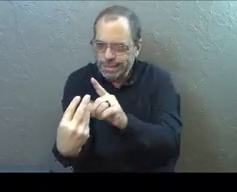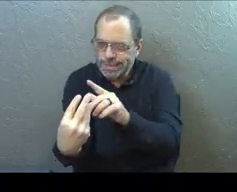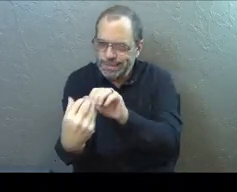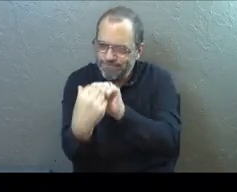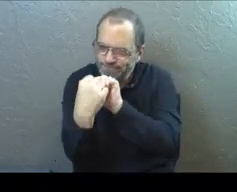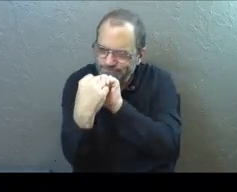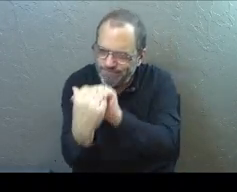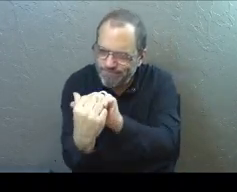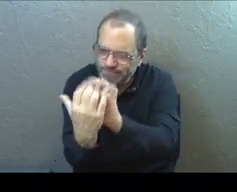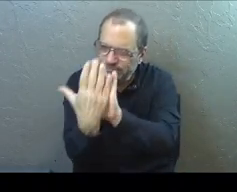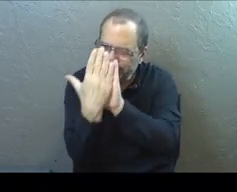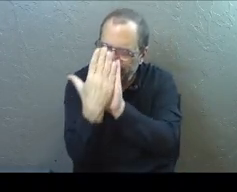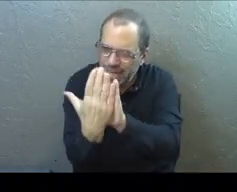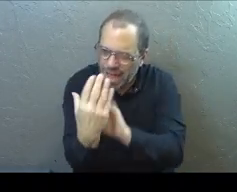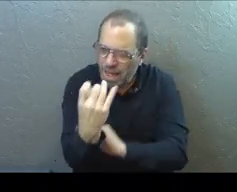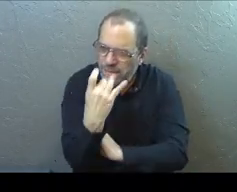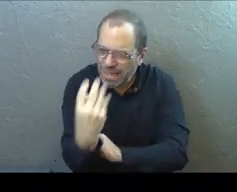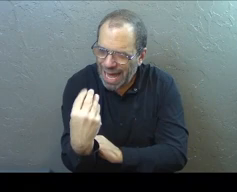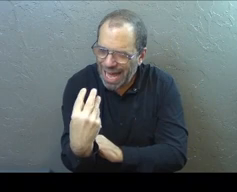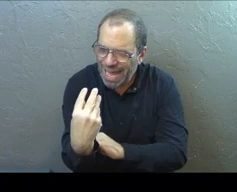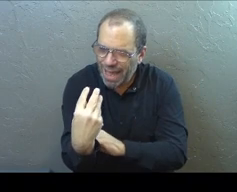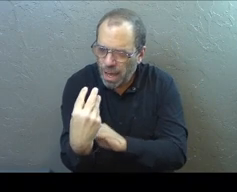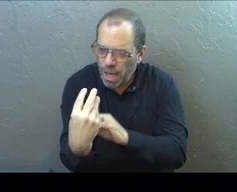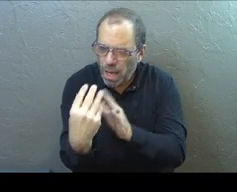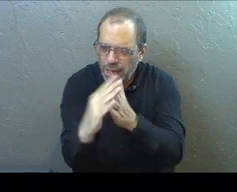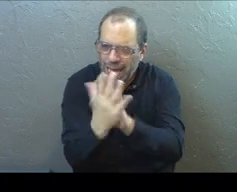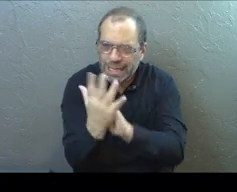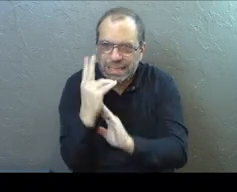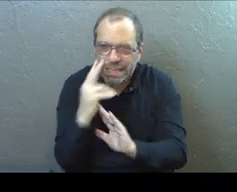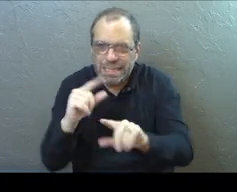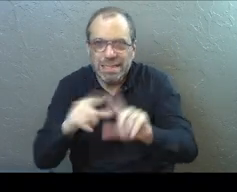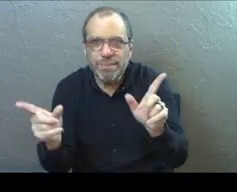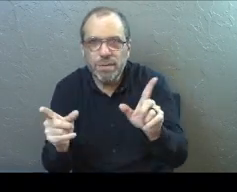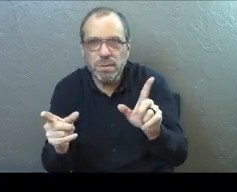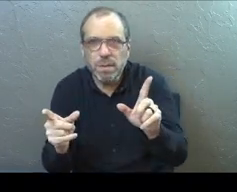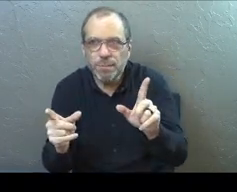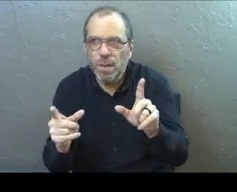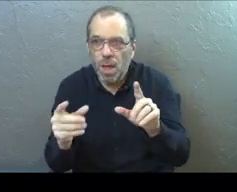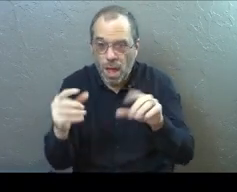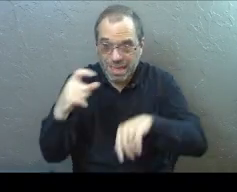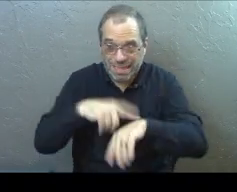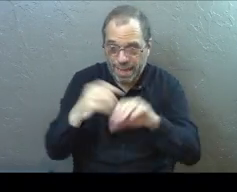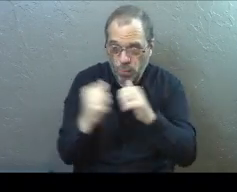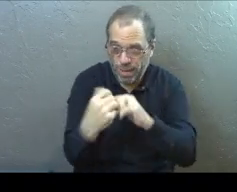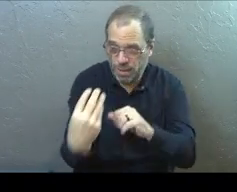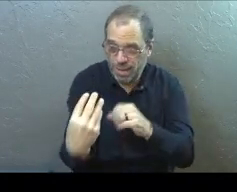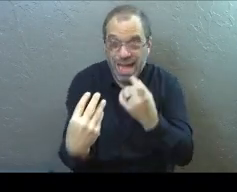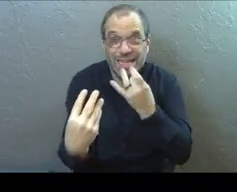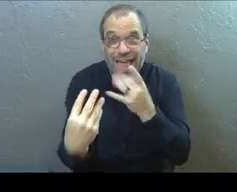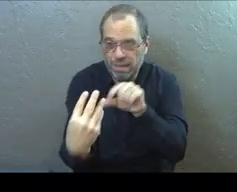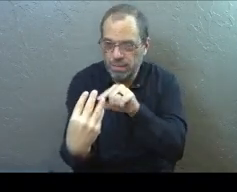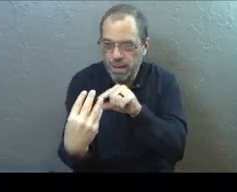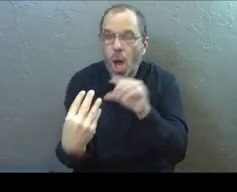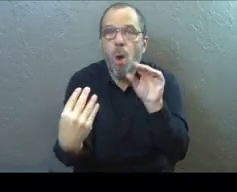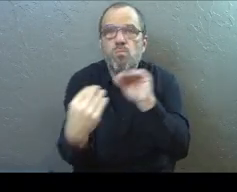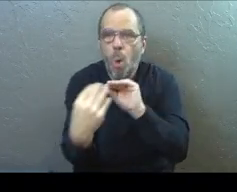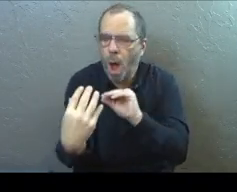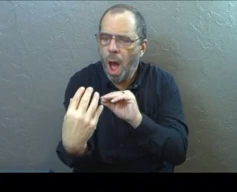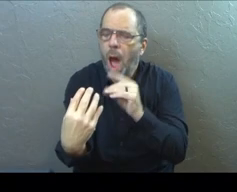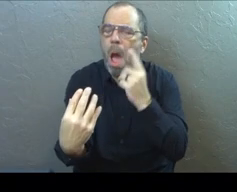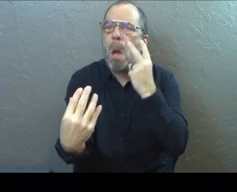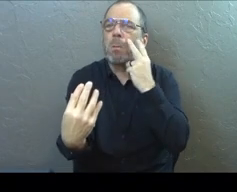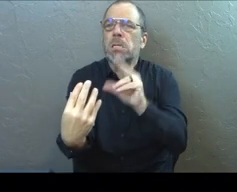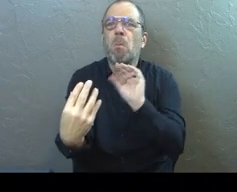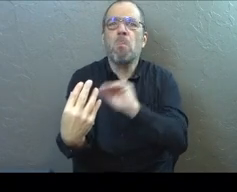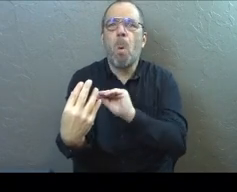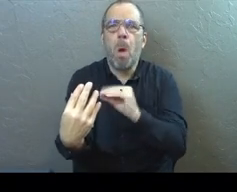the more that we spend time in that light, the more it shapes how we see things. The more that I spend time here in this light, the more that I can